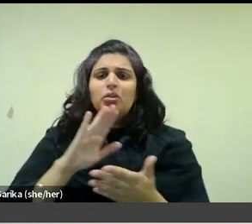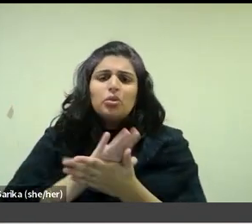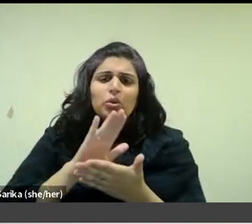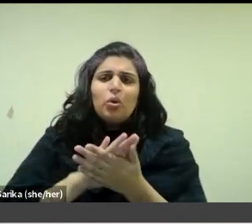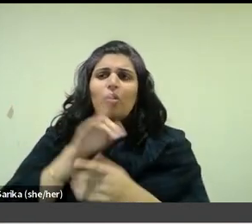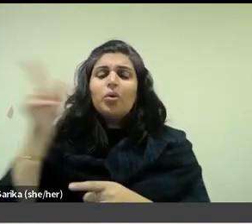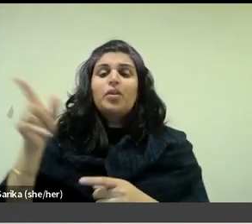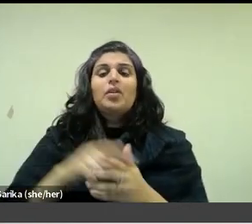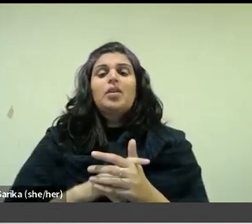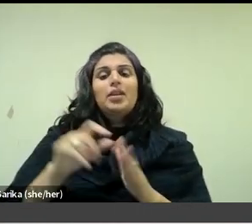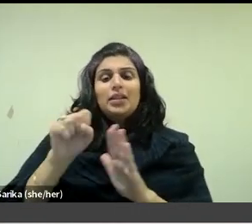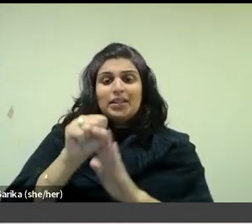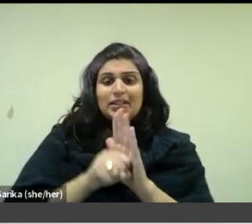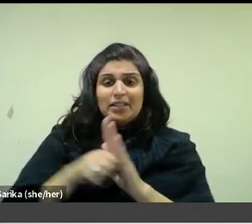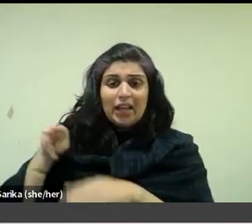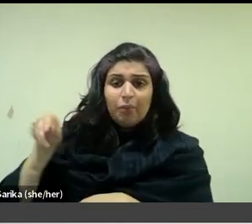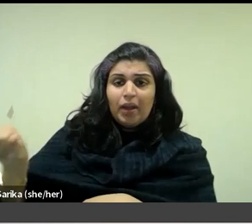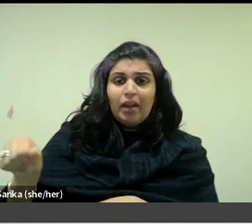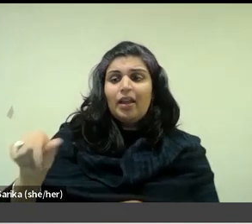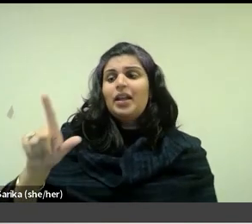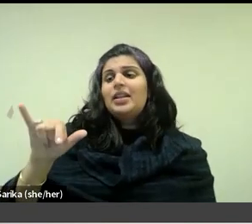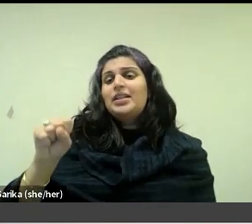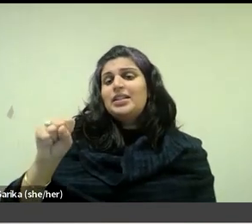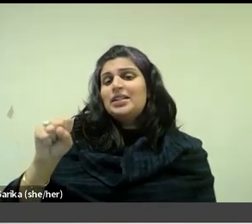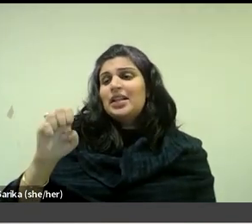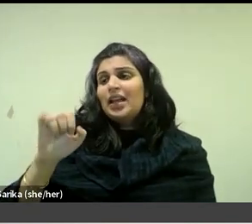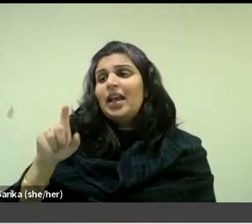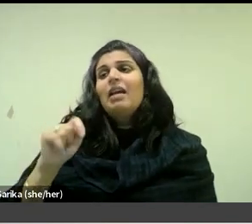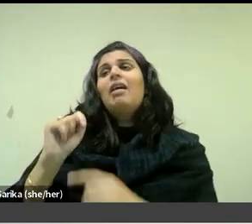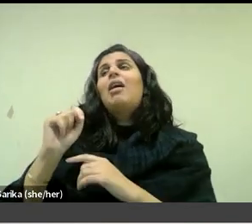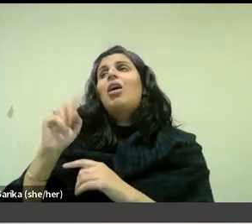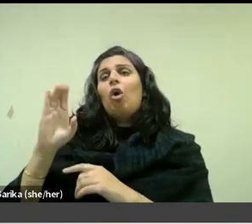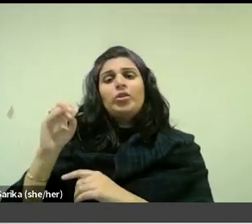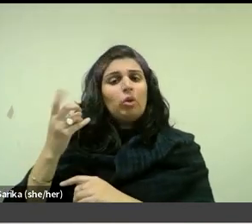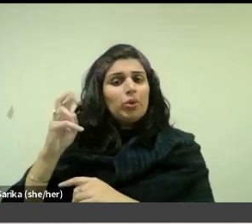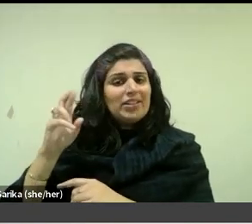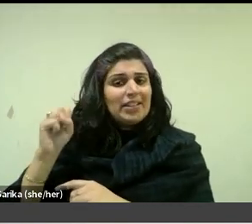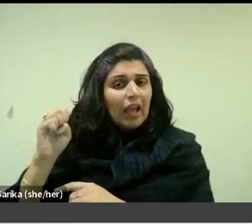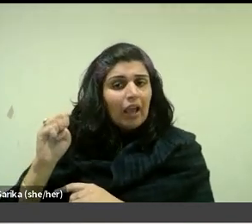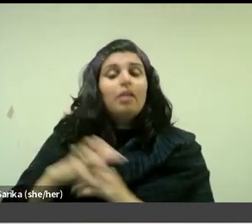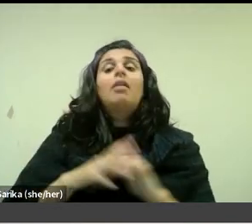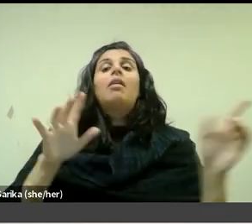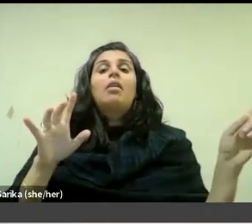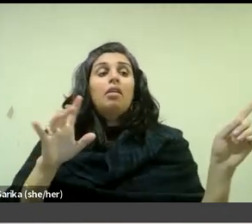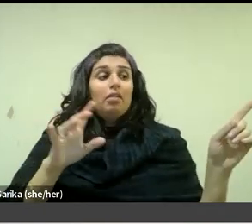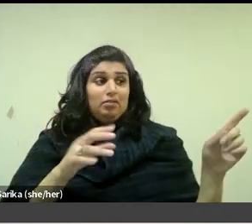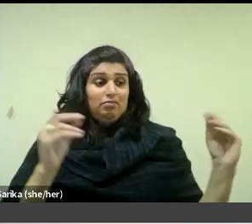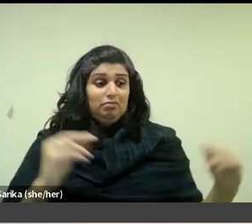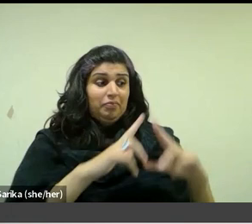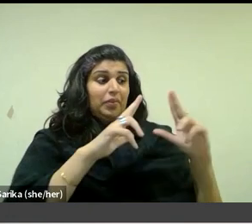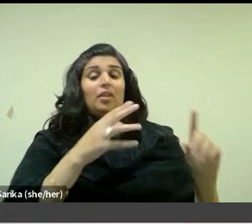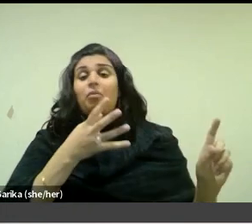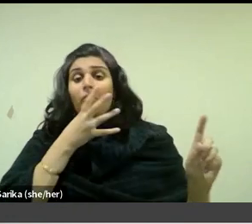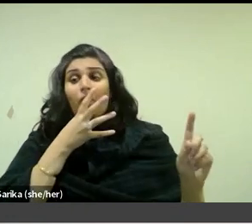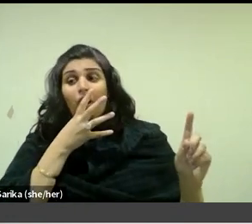scholarship at the prestigious Lycée Condorcet. In Paris, was Madame Vuillard's work that supported the